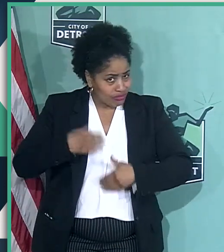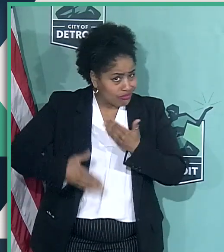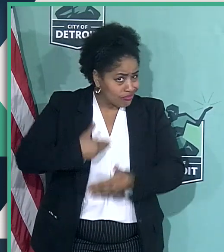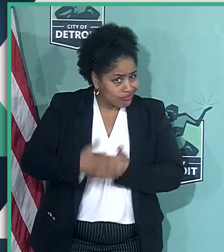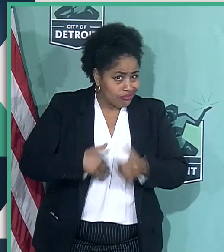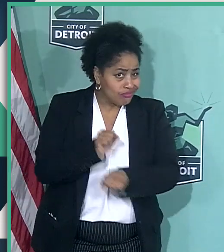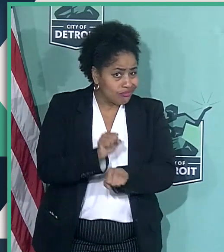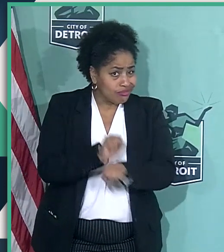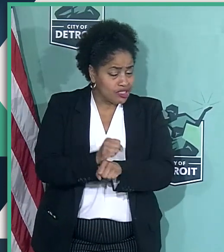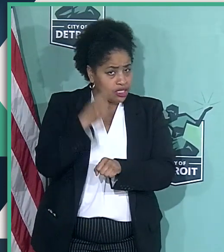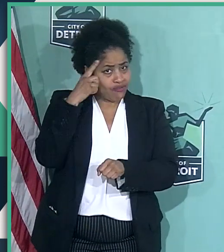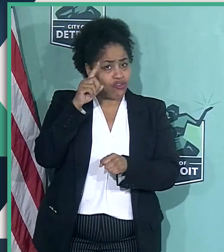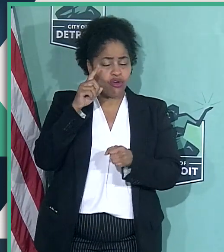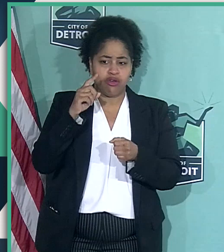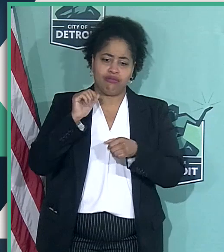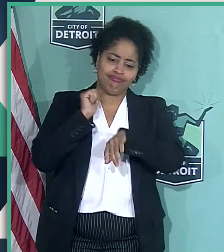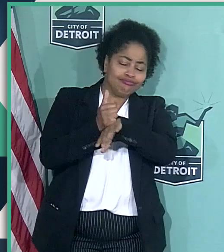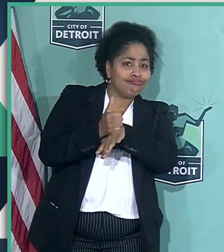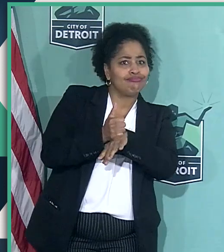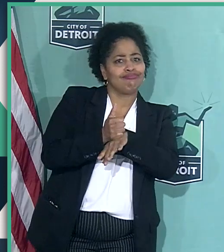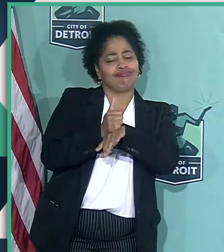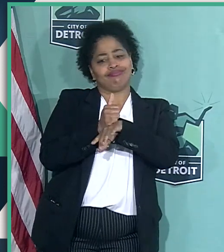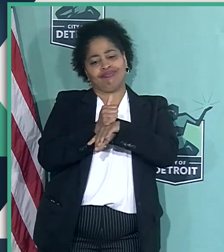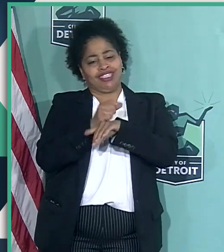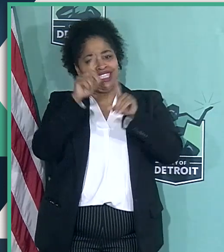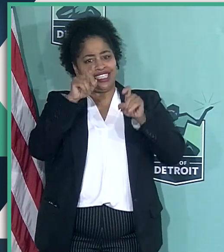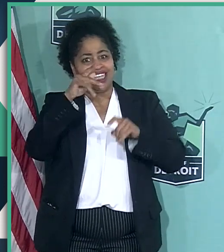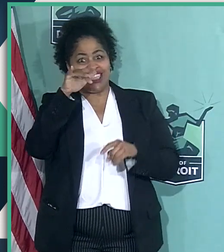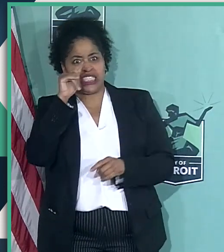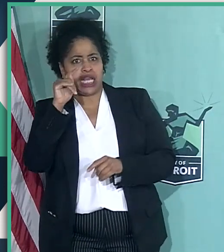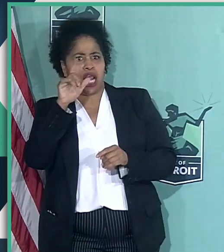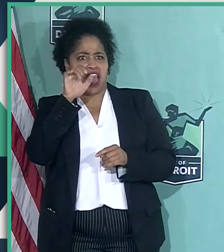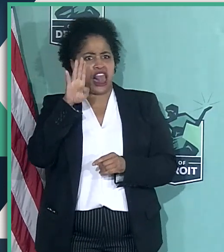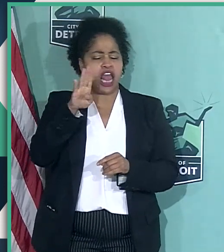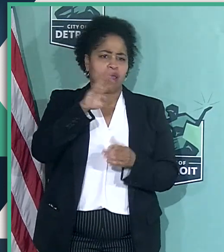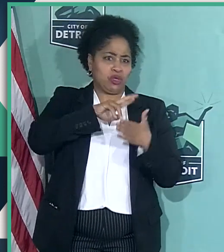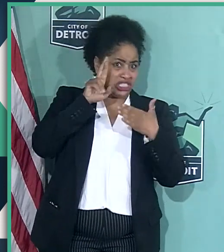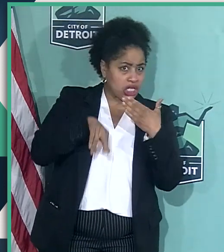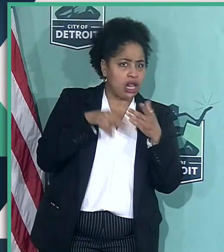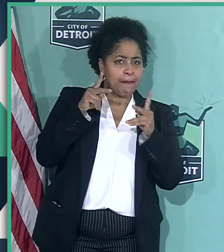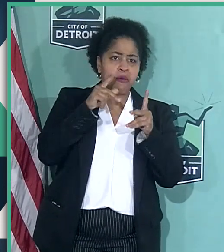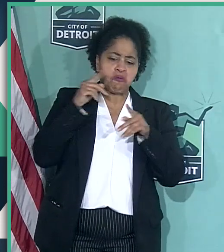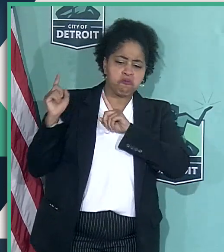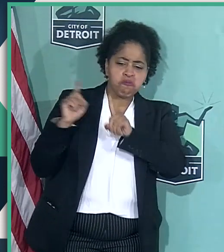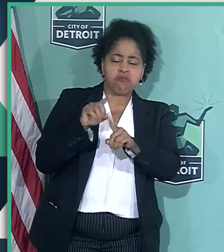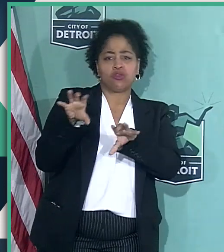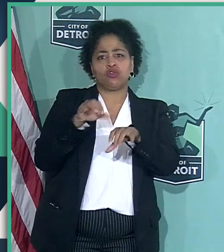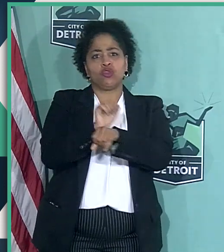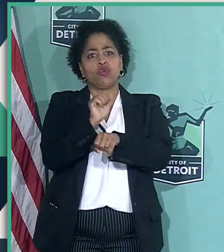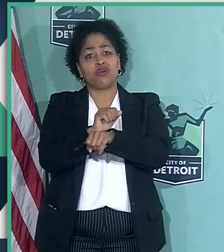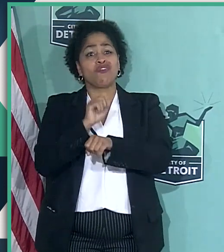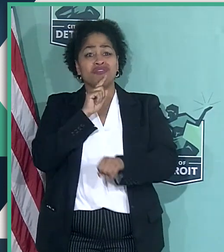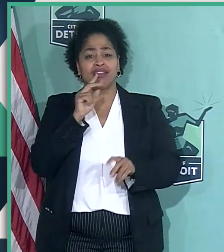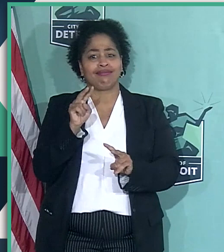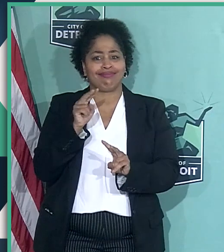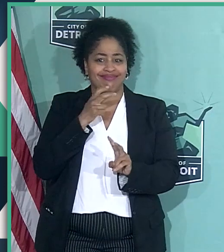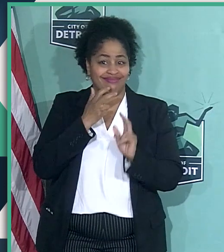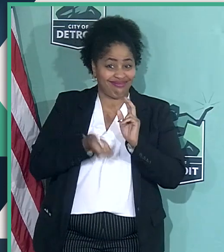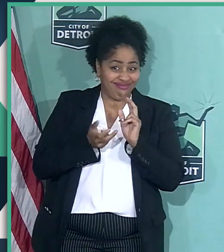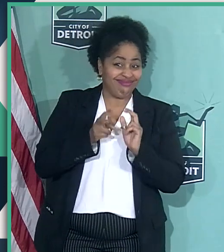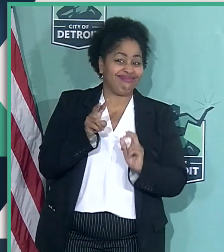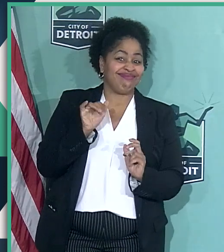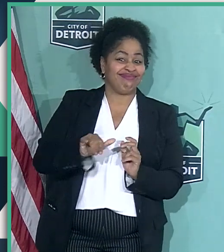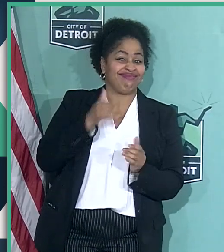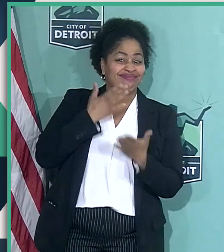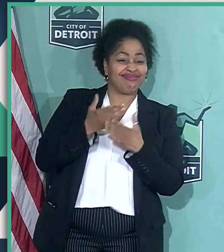taken for him to line up test kits and lab results and people to do the swabbing. It's been remarkable to watch and I think people